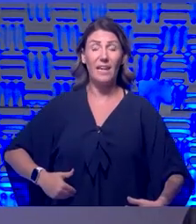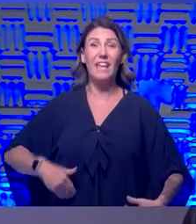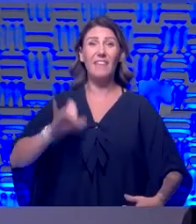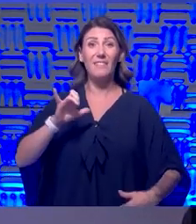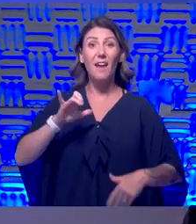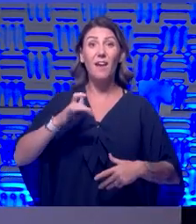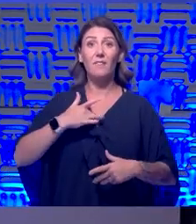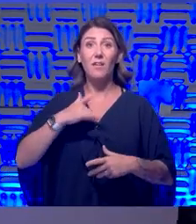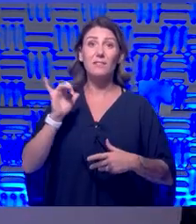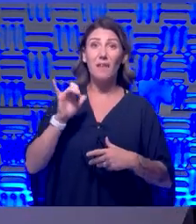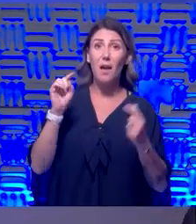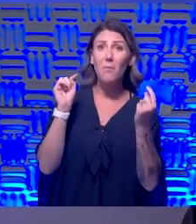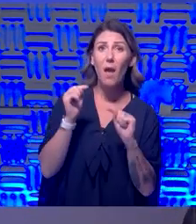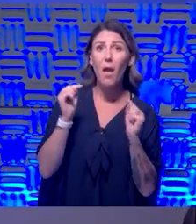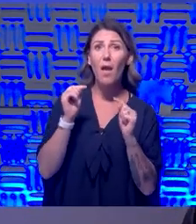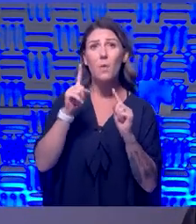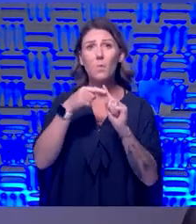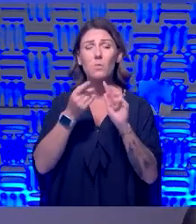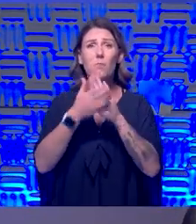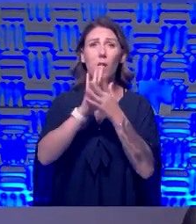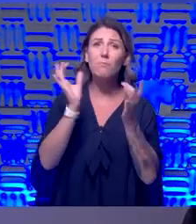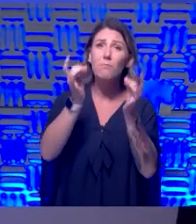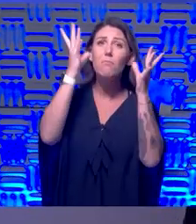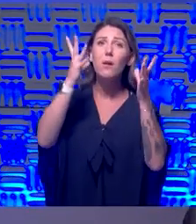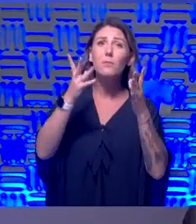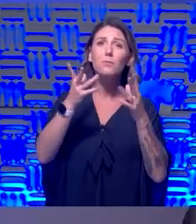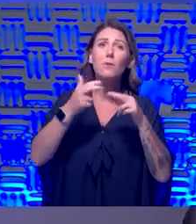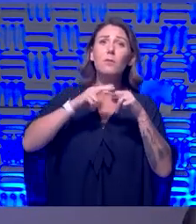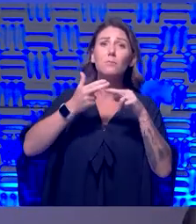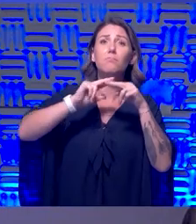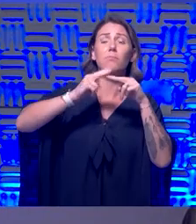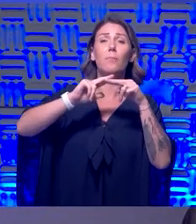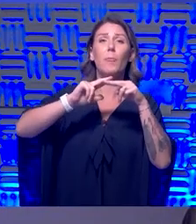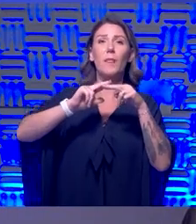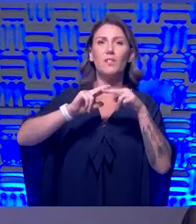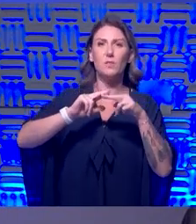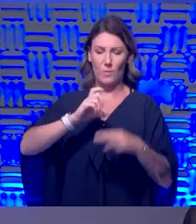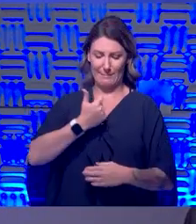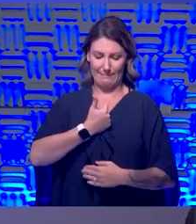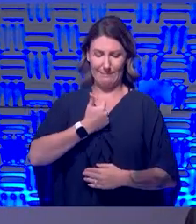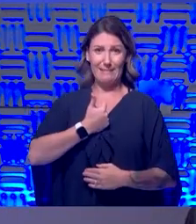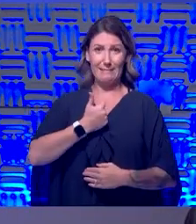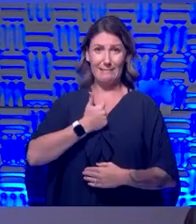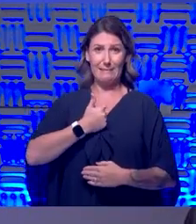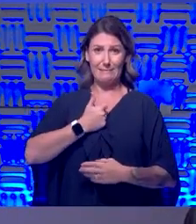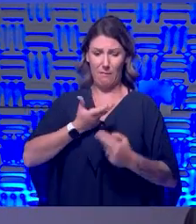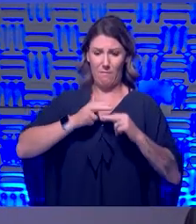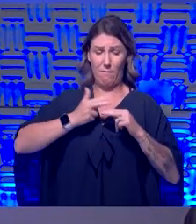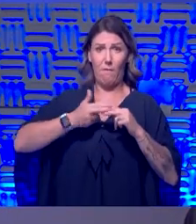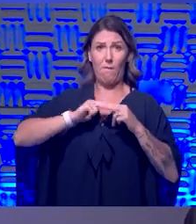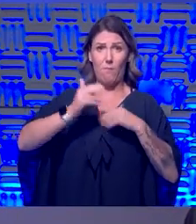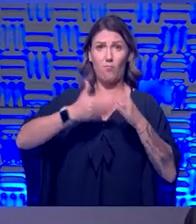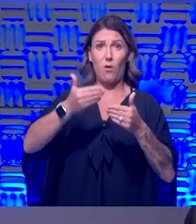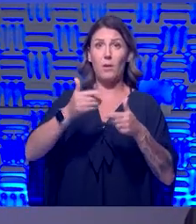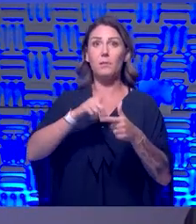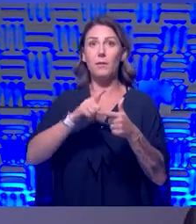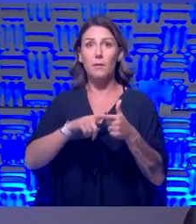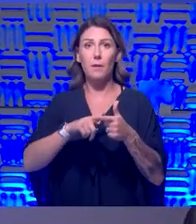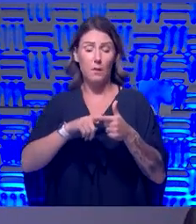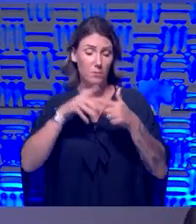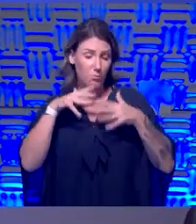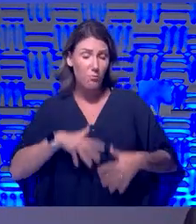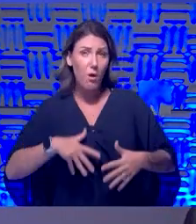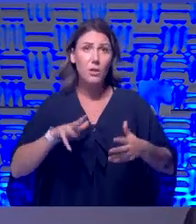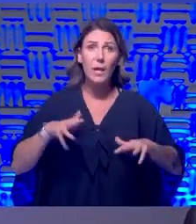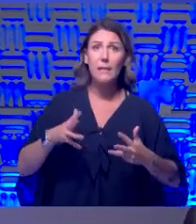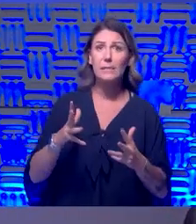pain, pain when you're miserable, gets magnified. And so it's a self feeding process and then depression, anxiety, get the volume turned